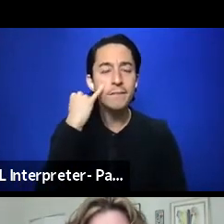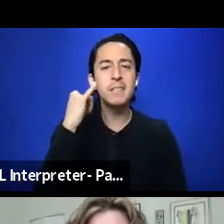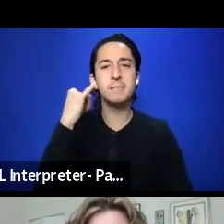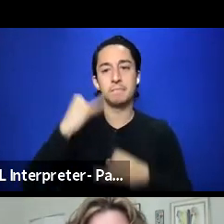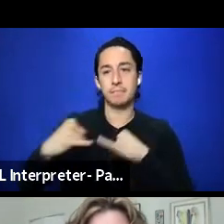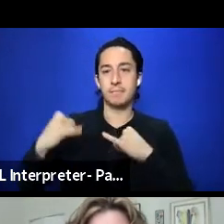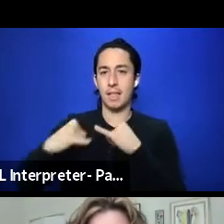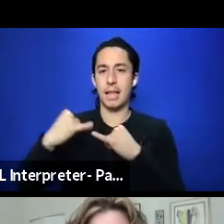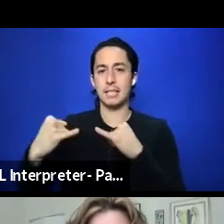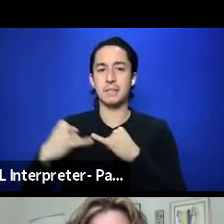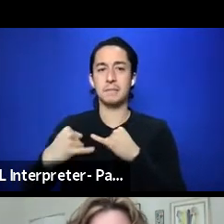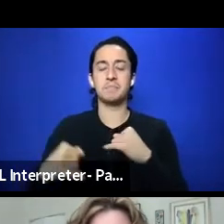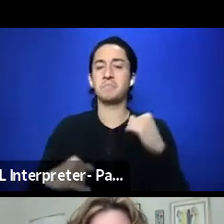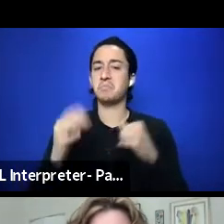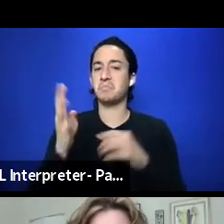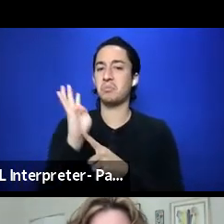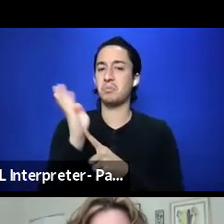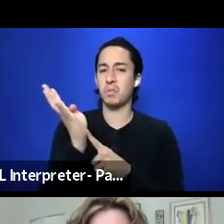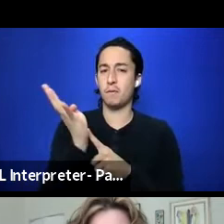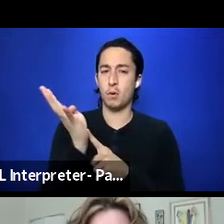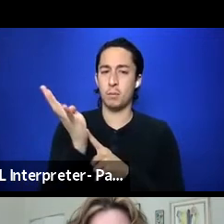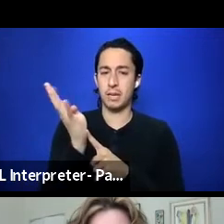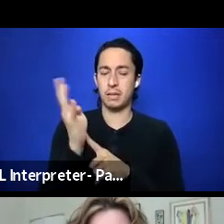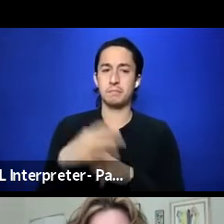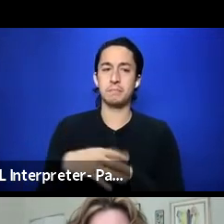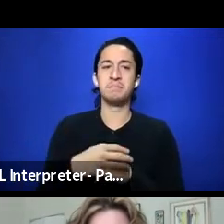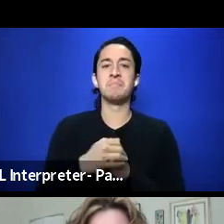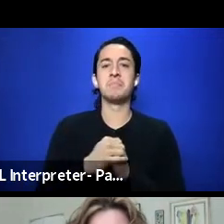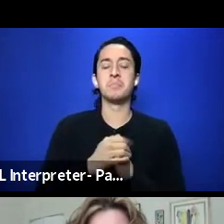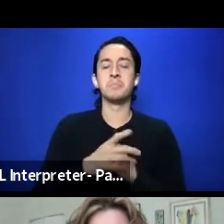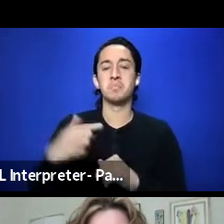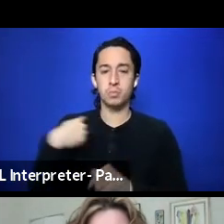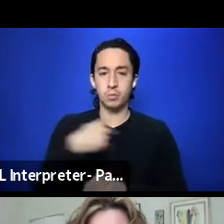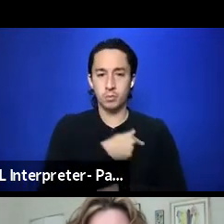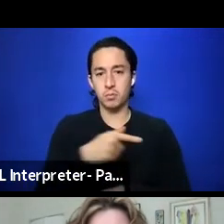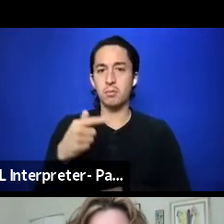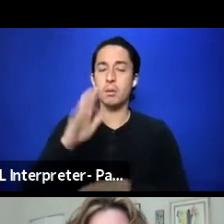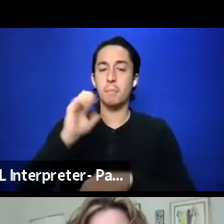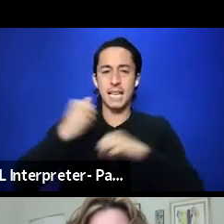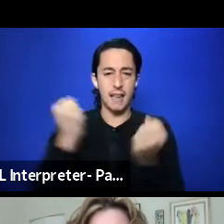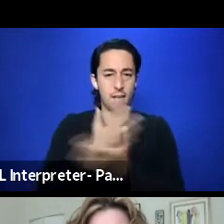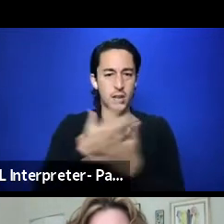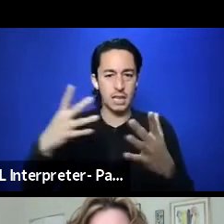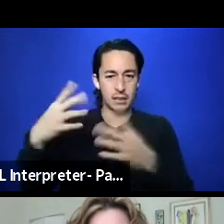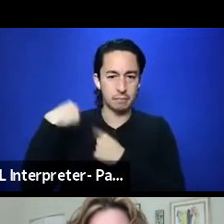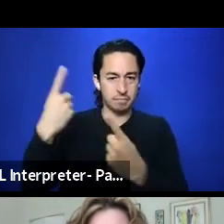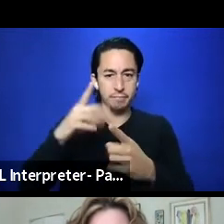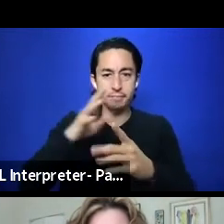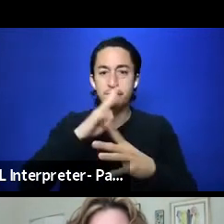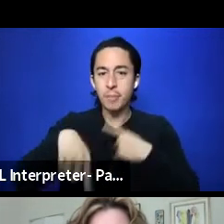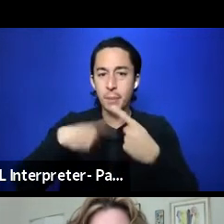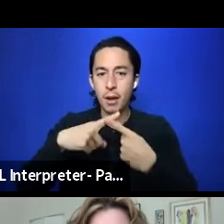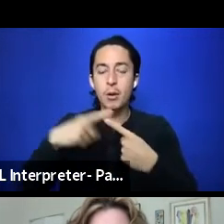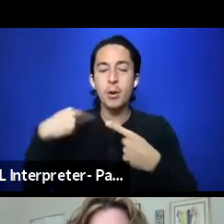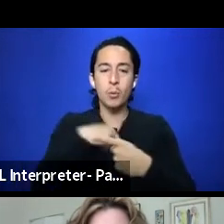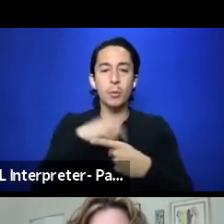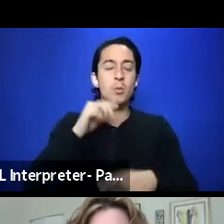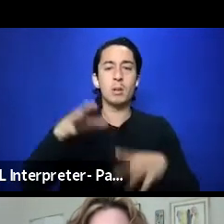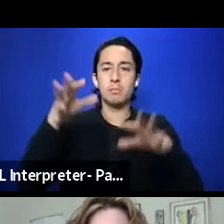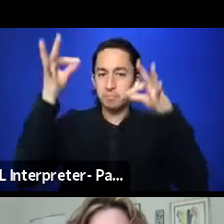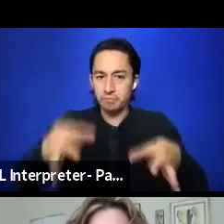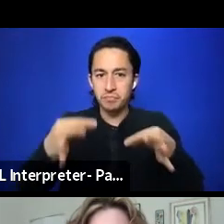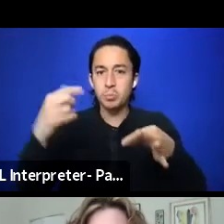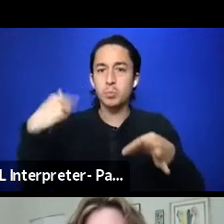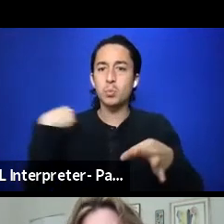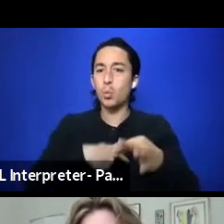four minutes, we're kind of getting brought back in. We are going to make some, based on all we've talked about, we're going to make some ultimate decrees. We run the